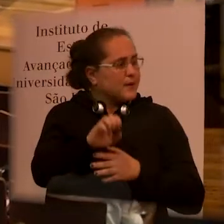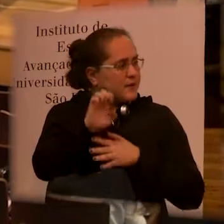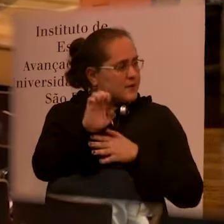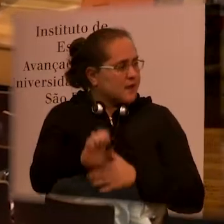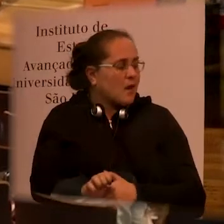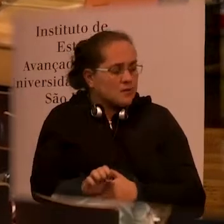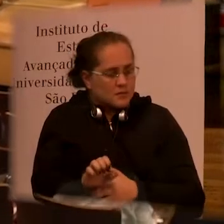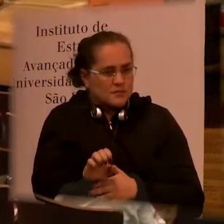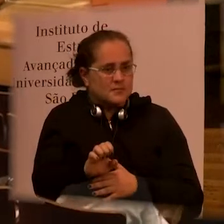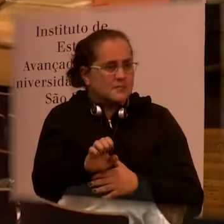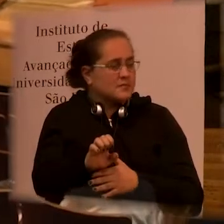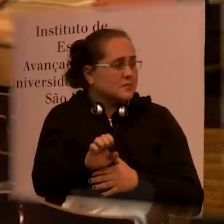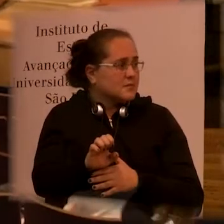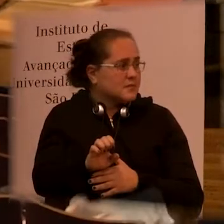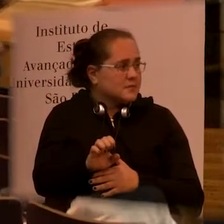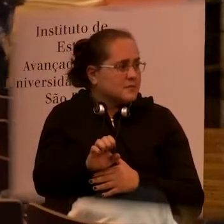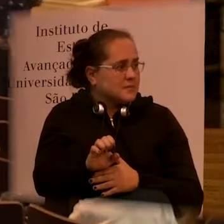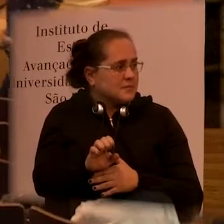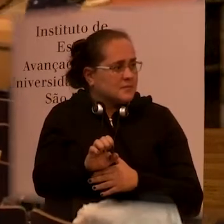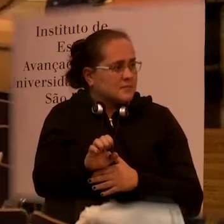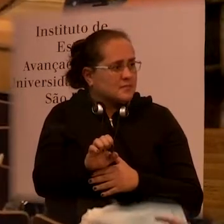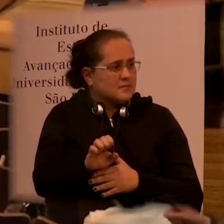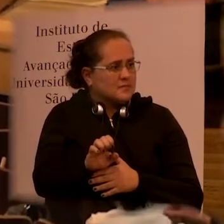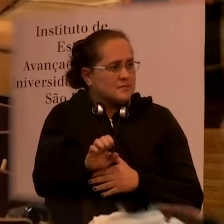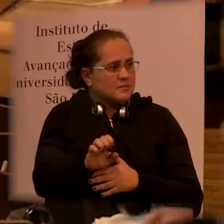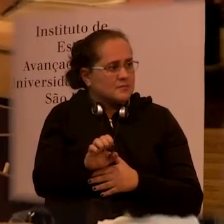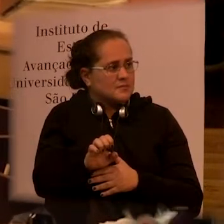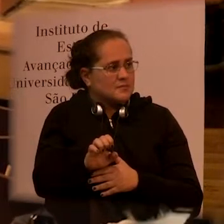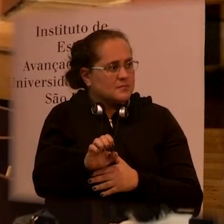According to the chart that Hannah showed,